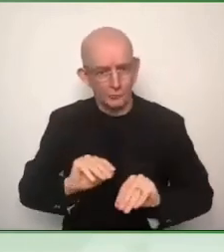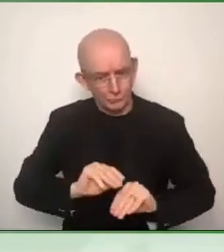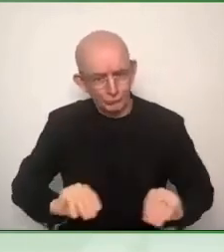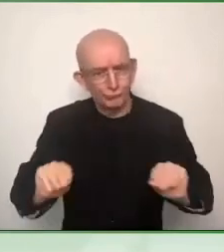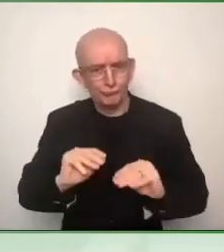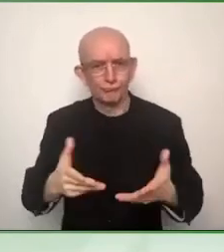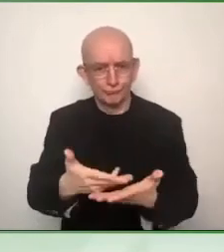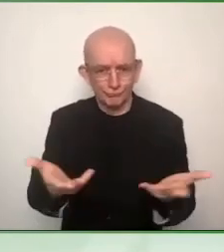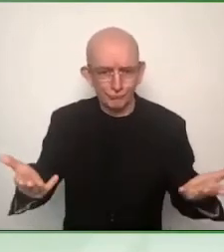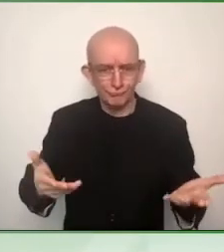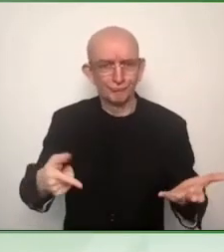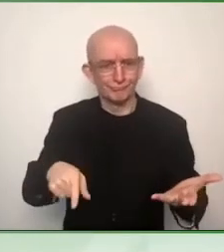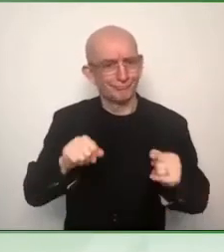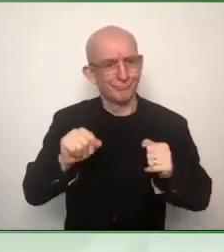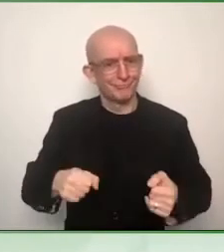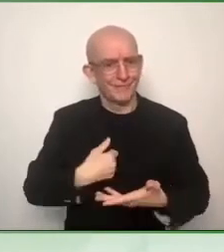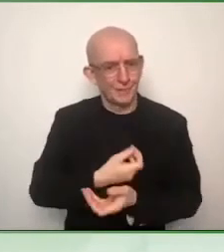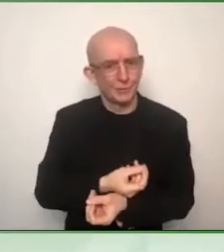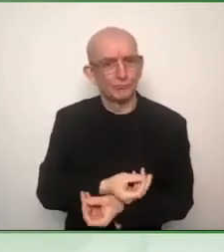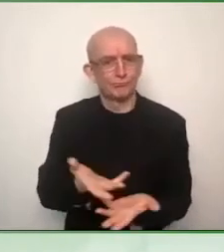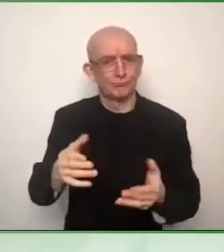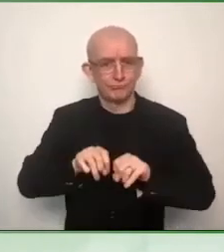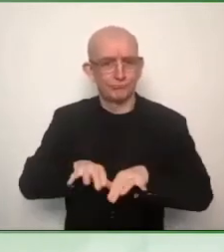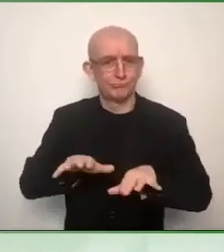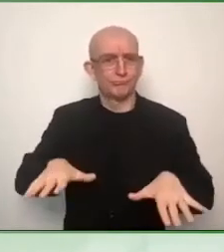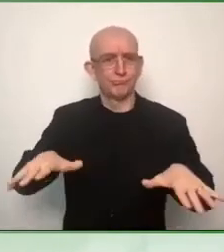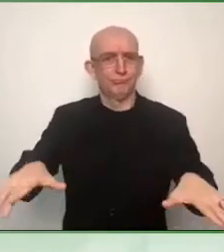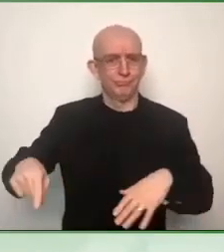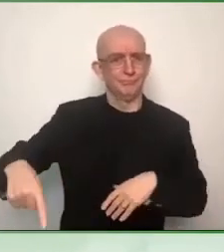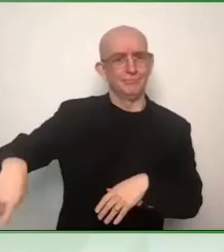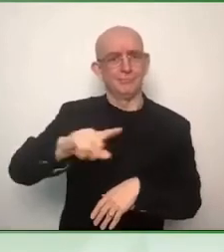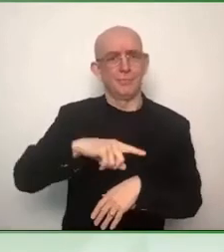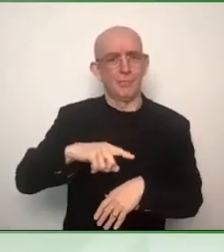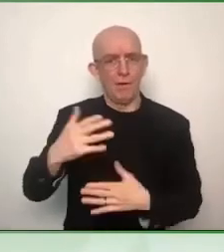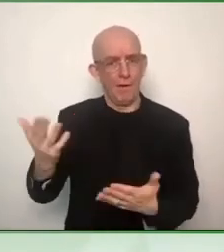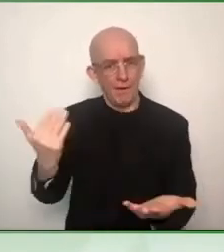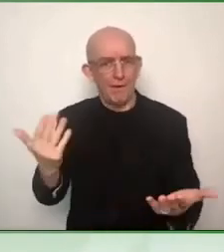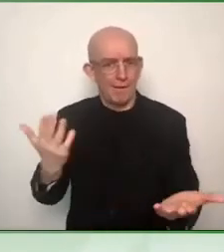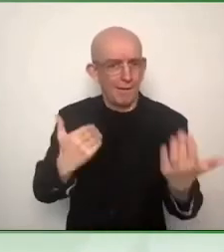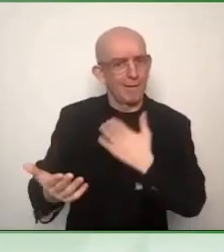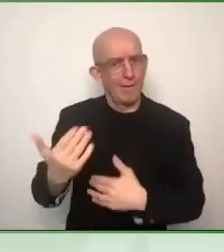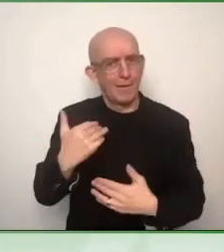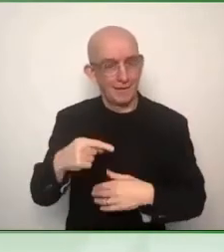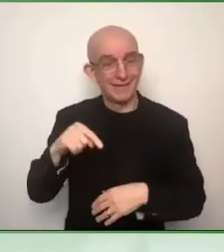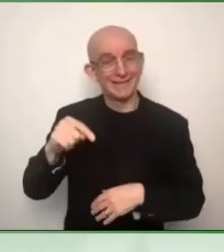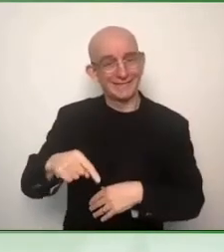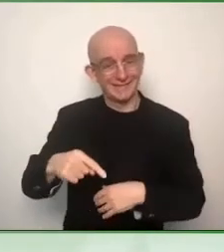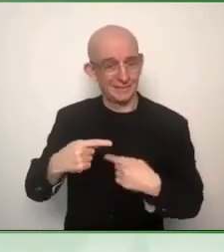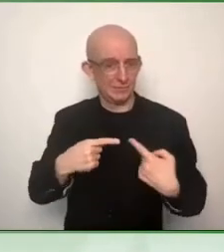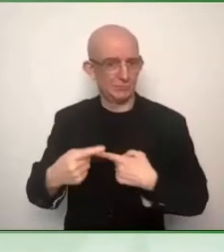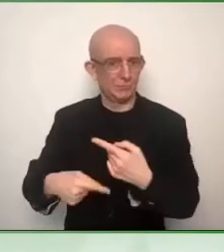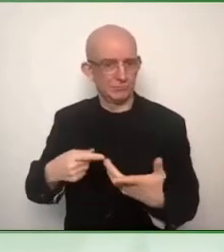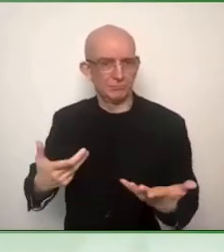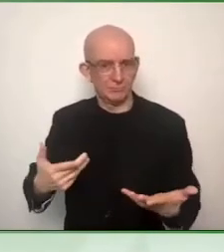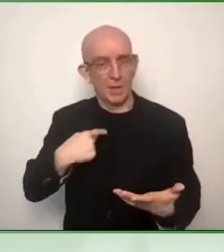that it will result on more jobs also for persons with disabilities.